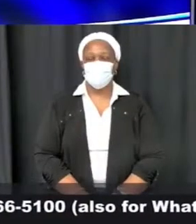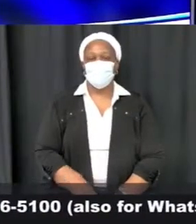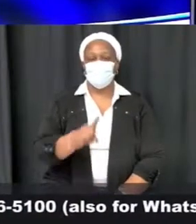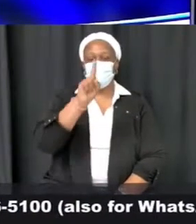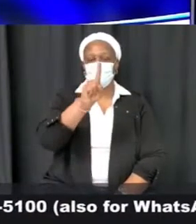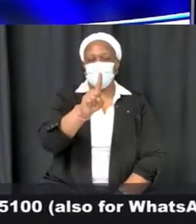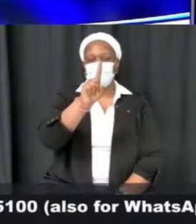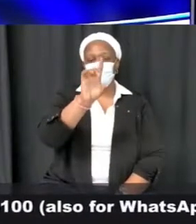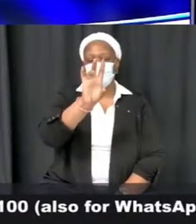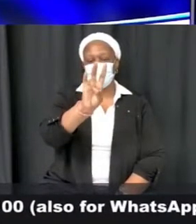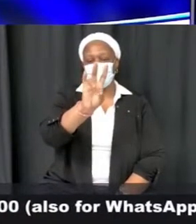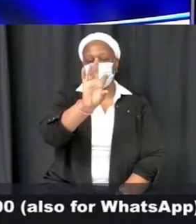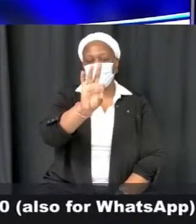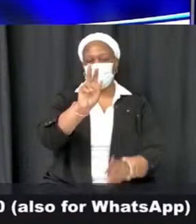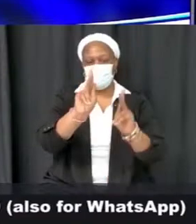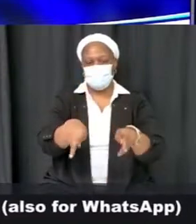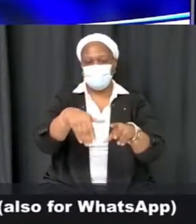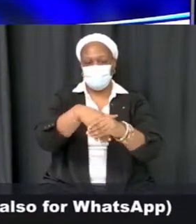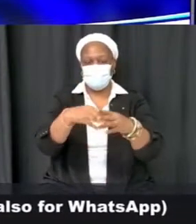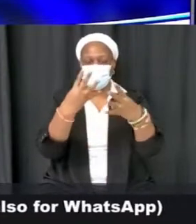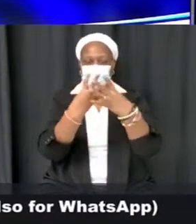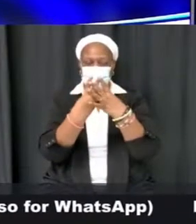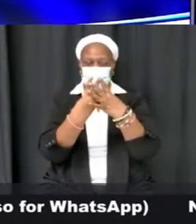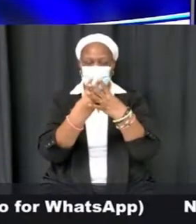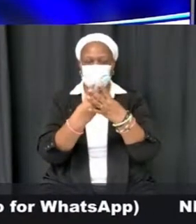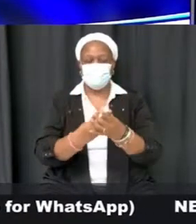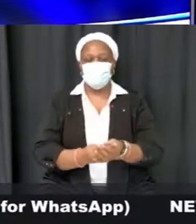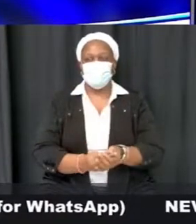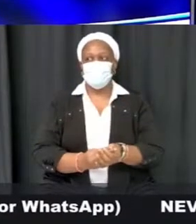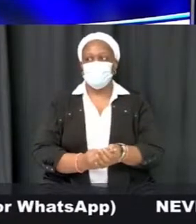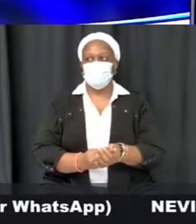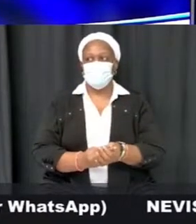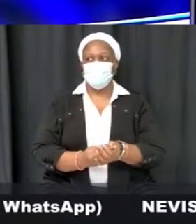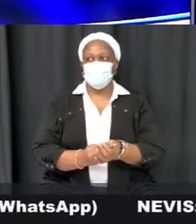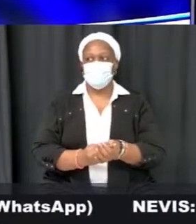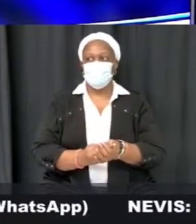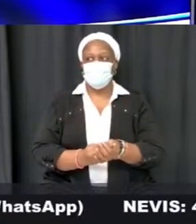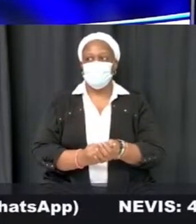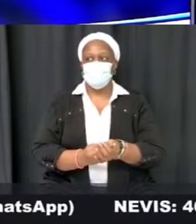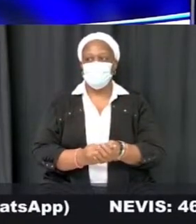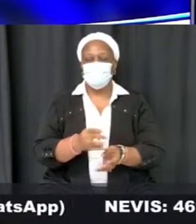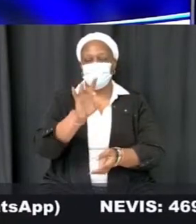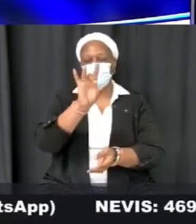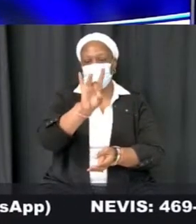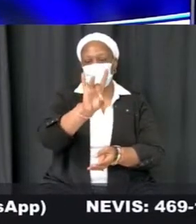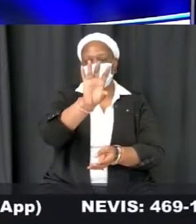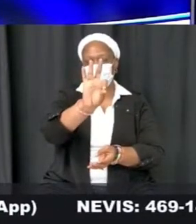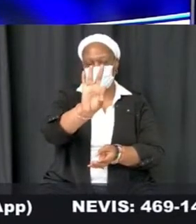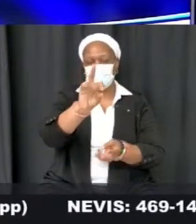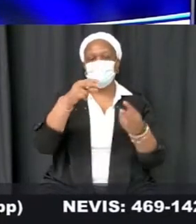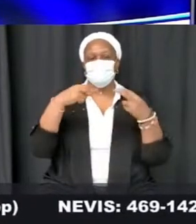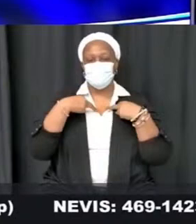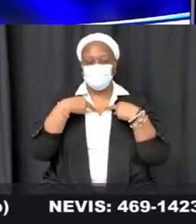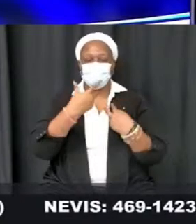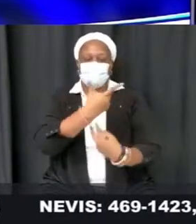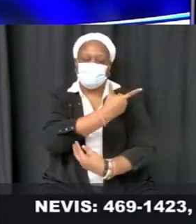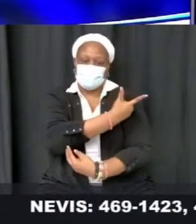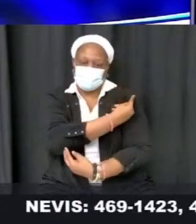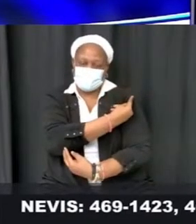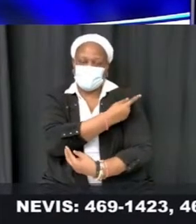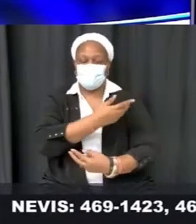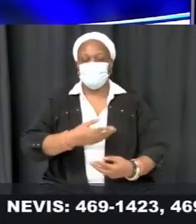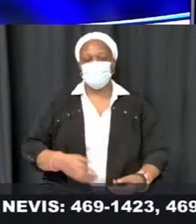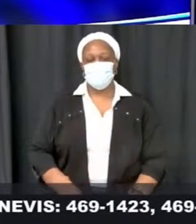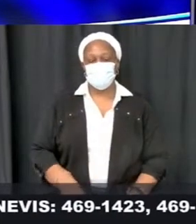179 inmates at the prison, Her Majesty's Prison, of which 89 have been vaccinated. That